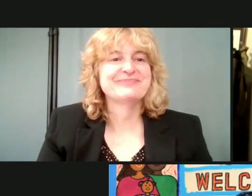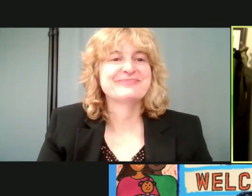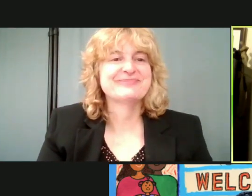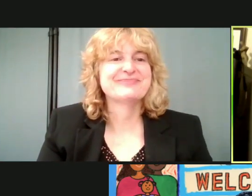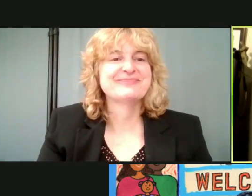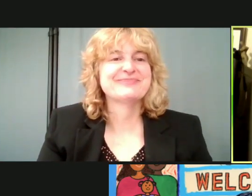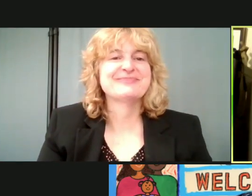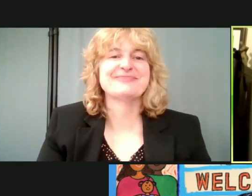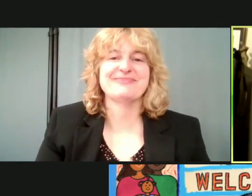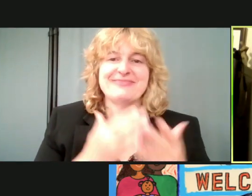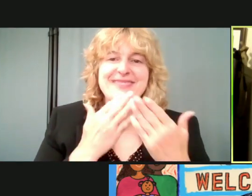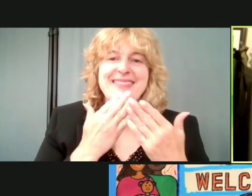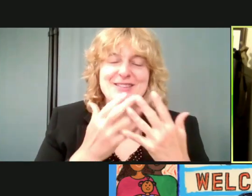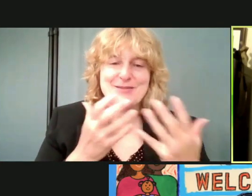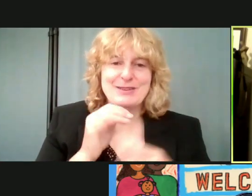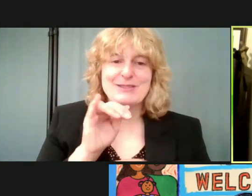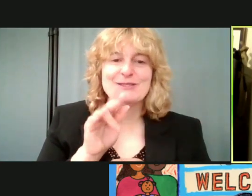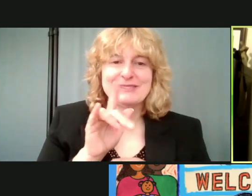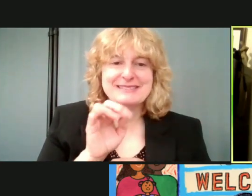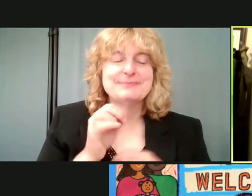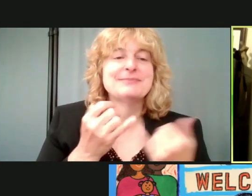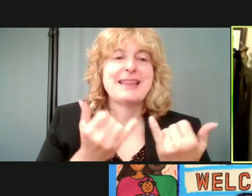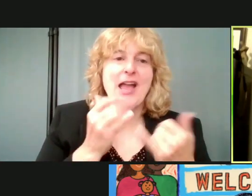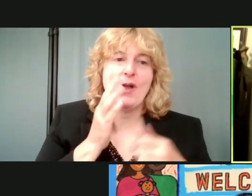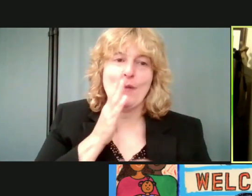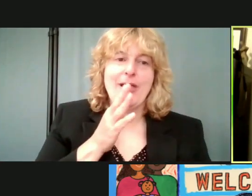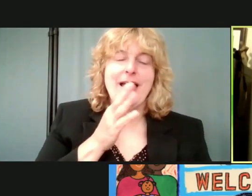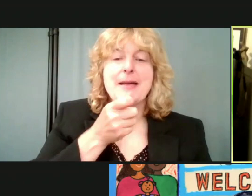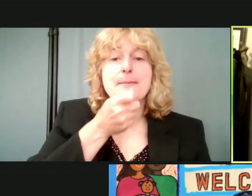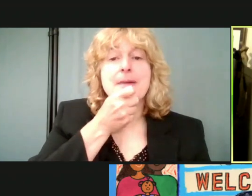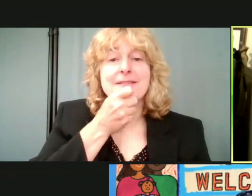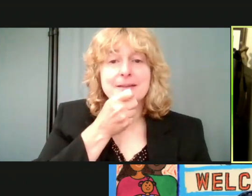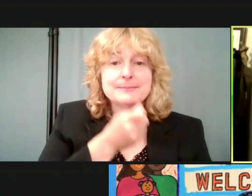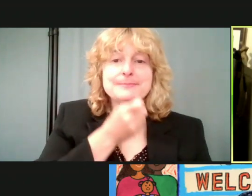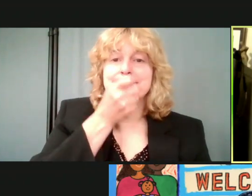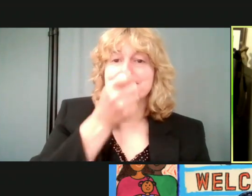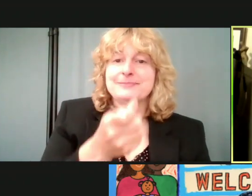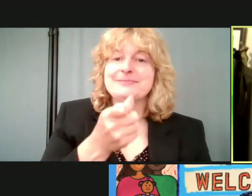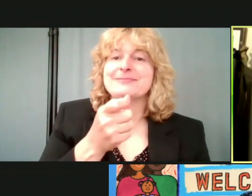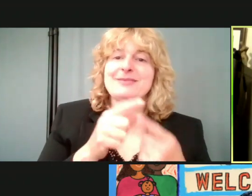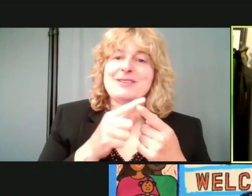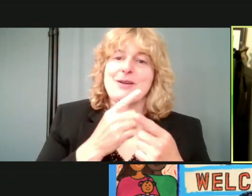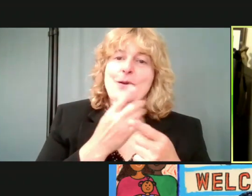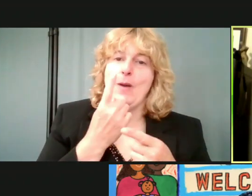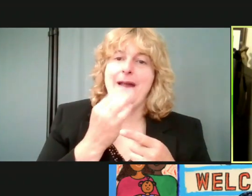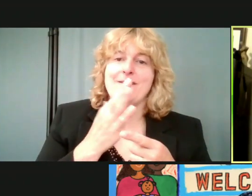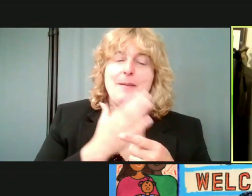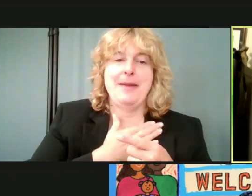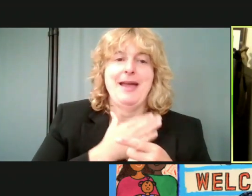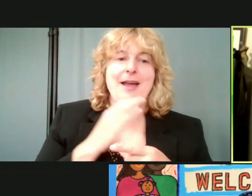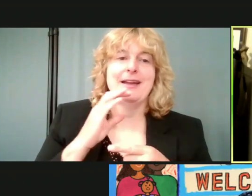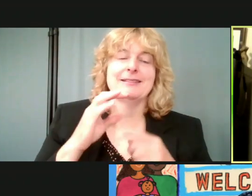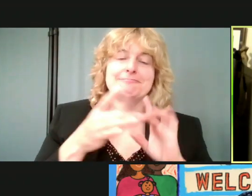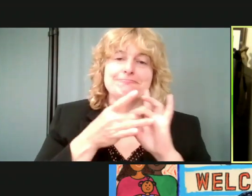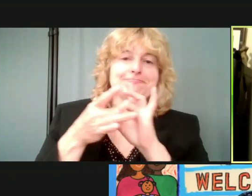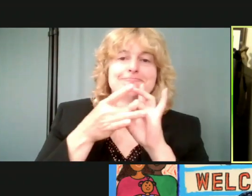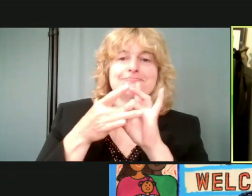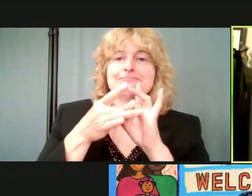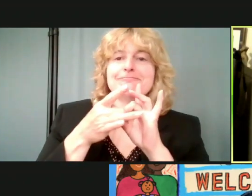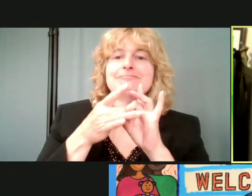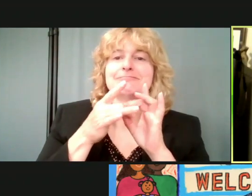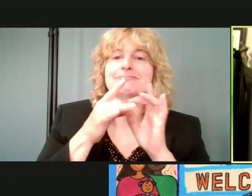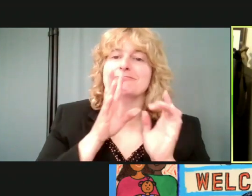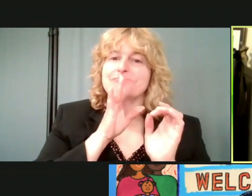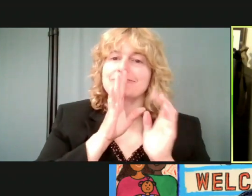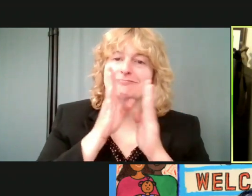Thank you so much, Julie, and I am now going to pass the mic to one of my co-moderators, Ms. Jametta Lilly.